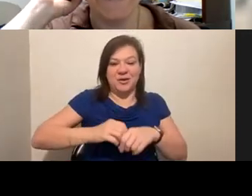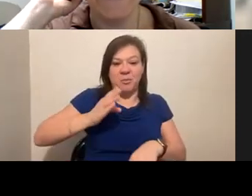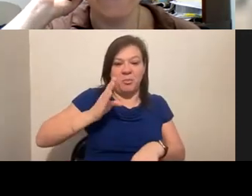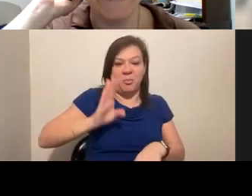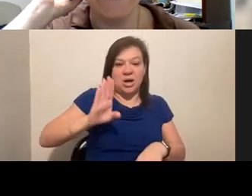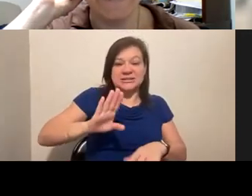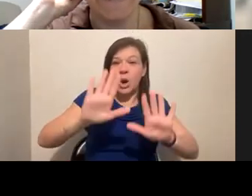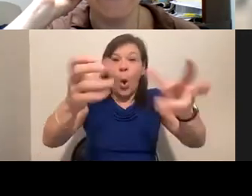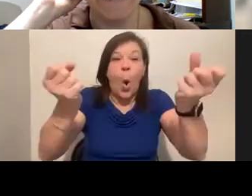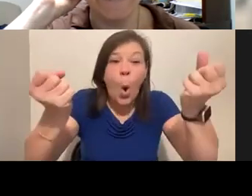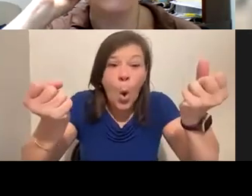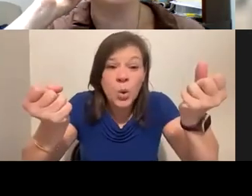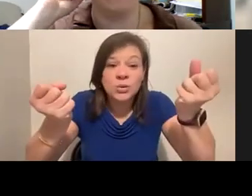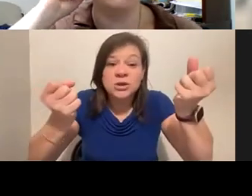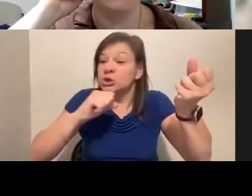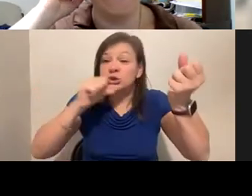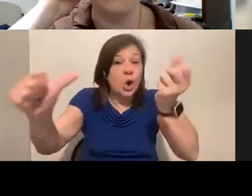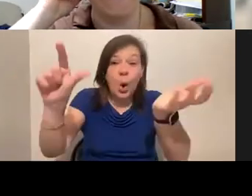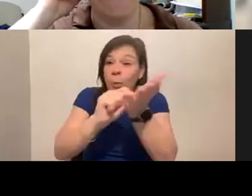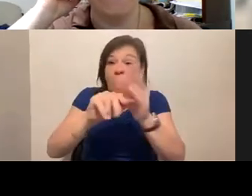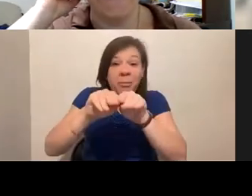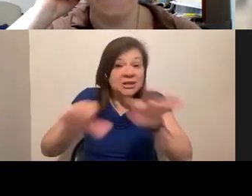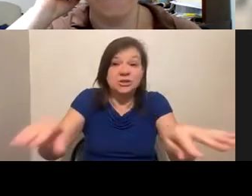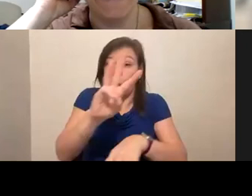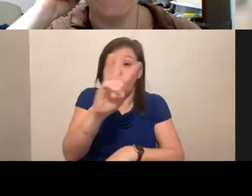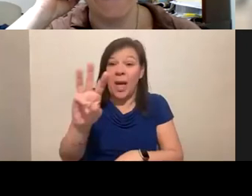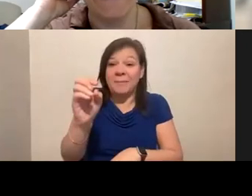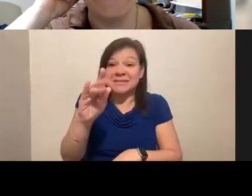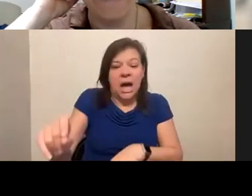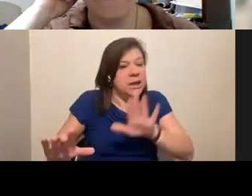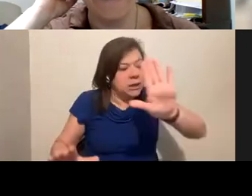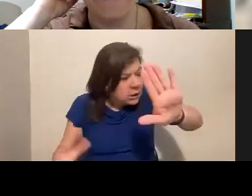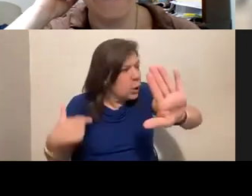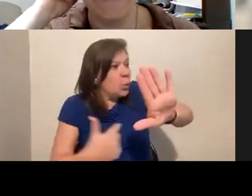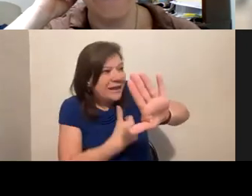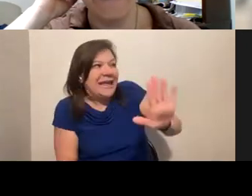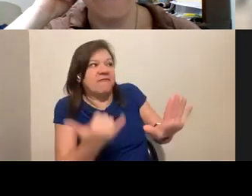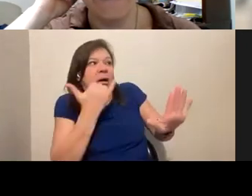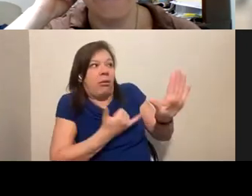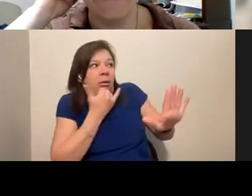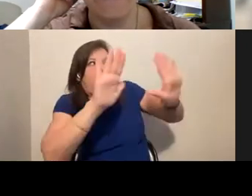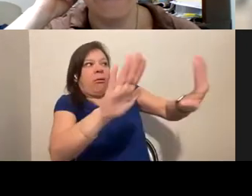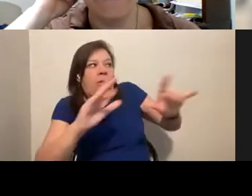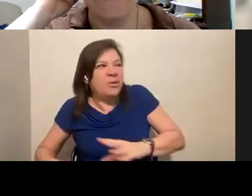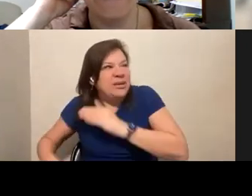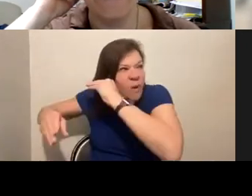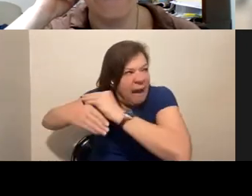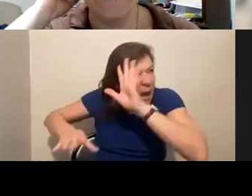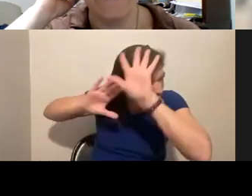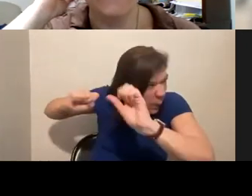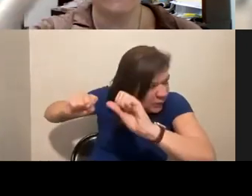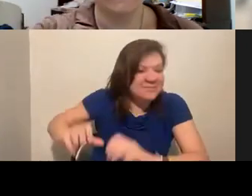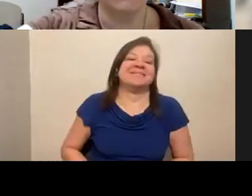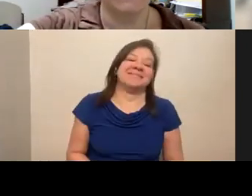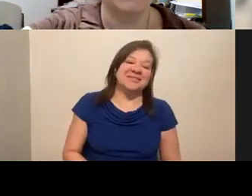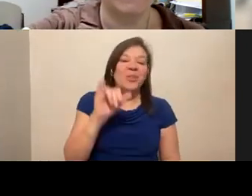wait on that website. There are things we need to make sure we do. So even